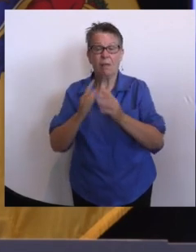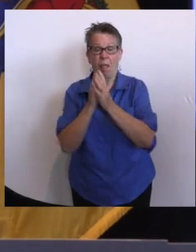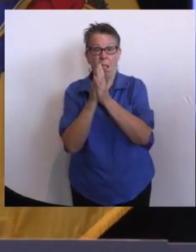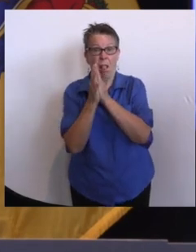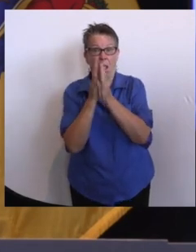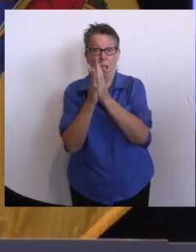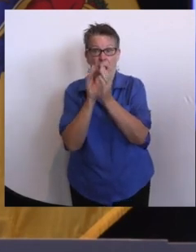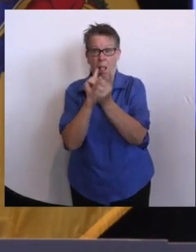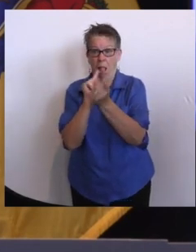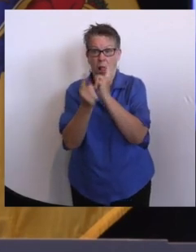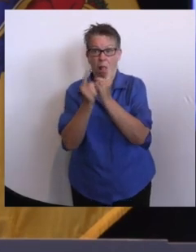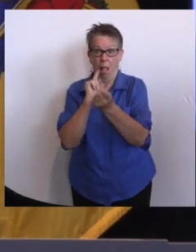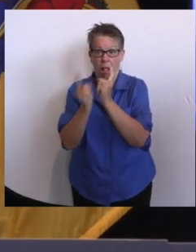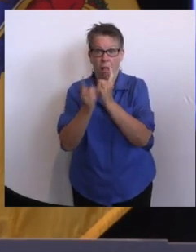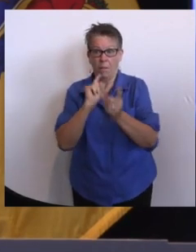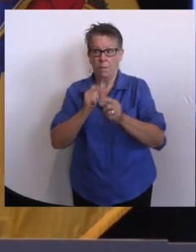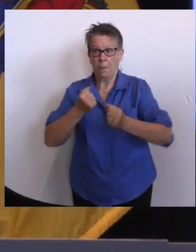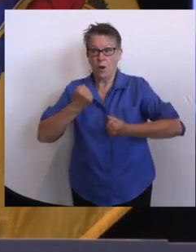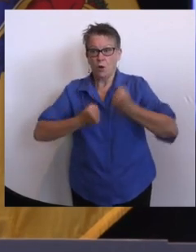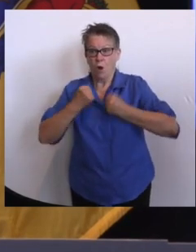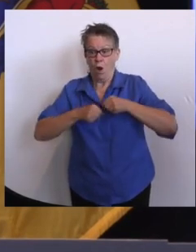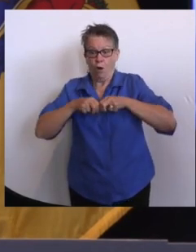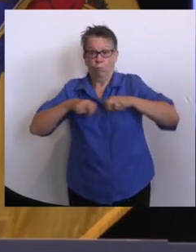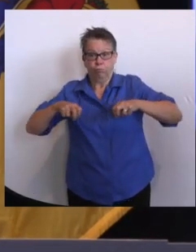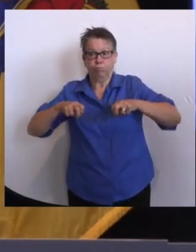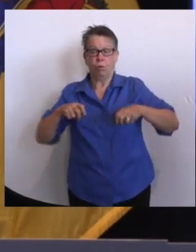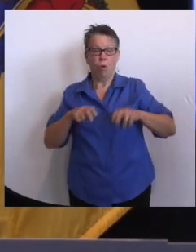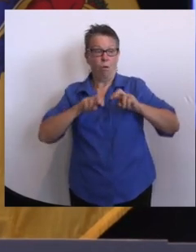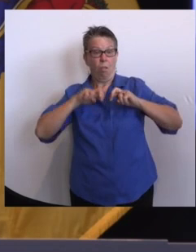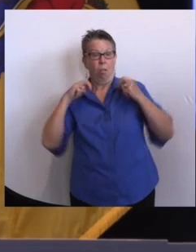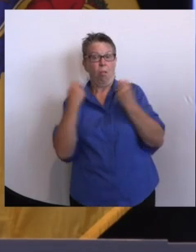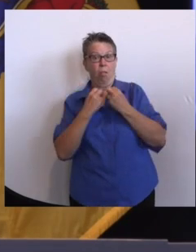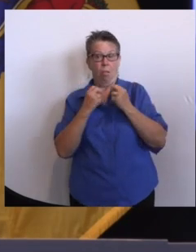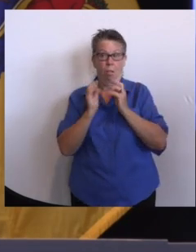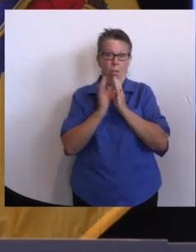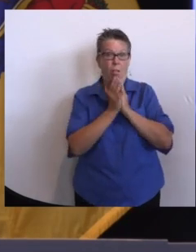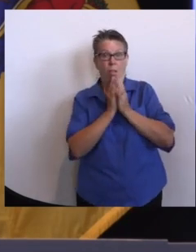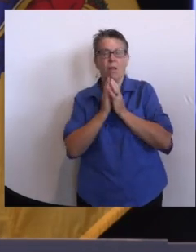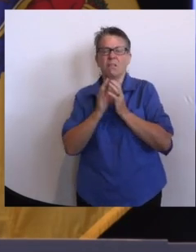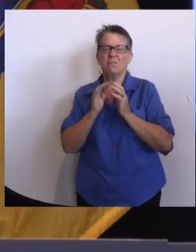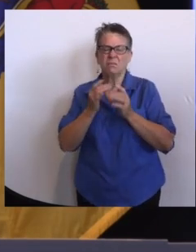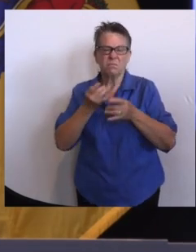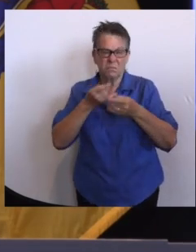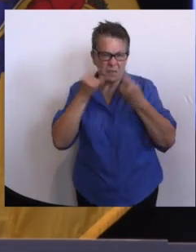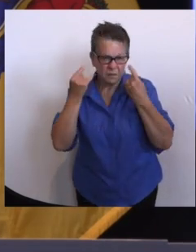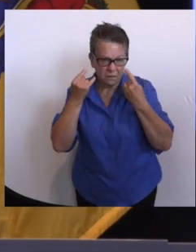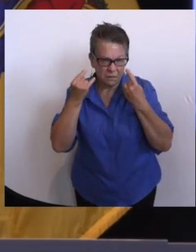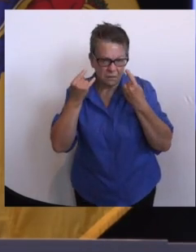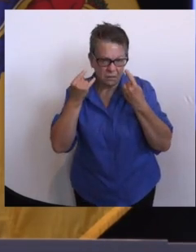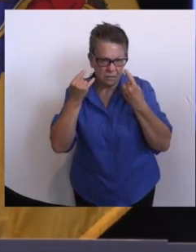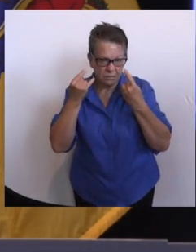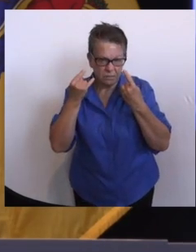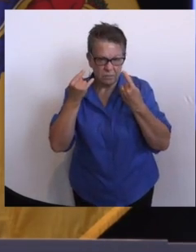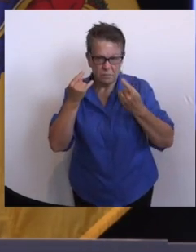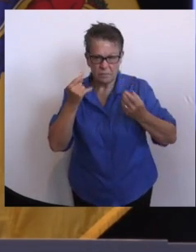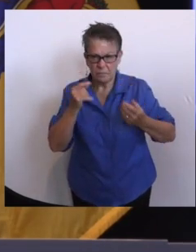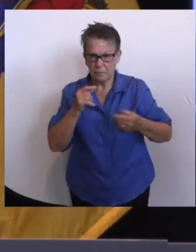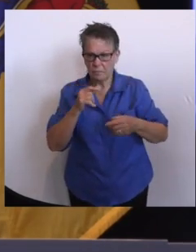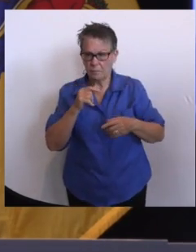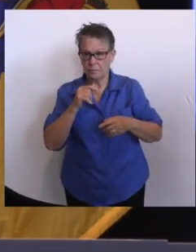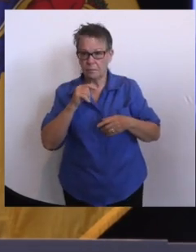waiting for your order. I personally think it's smart forgetting that life anywhere you're like that to have